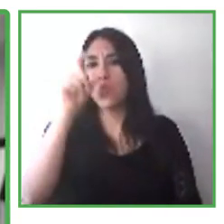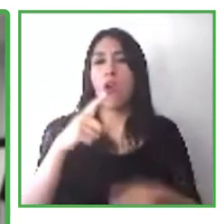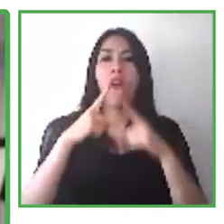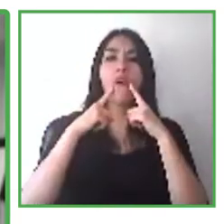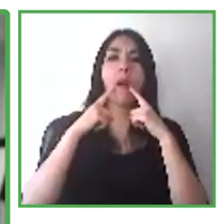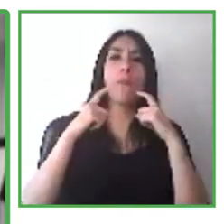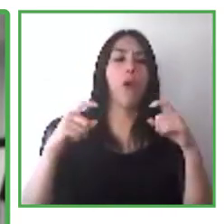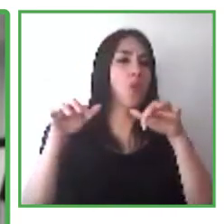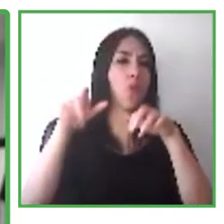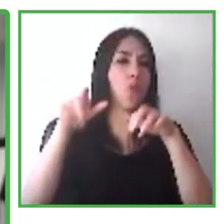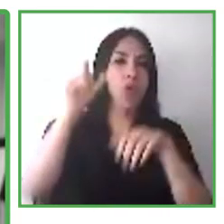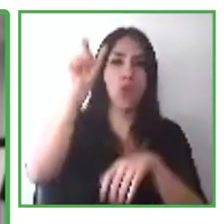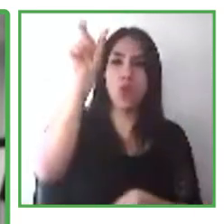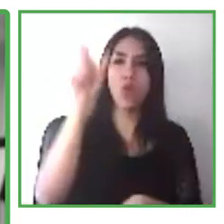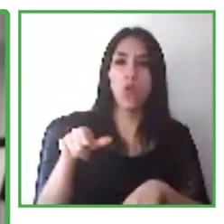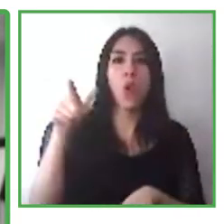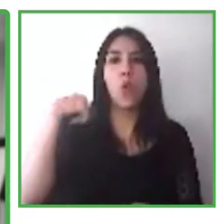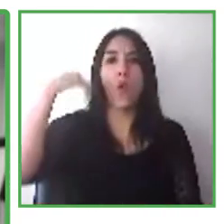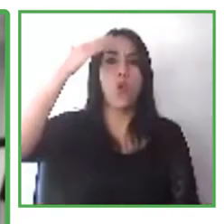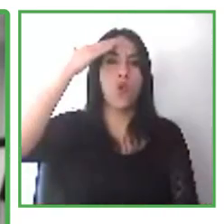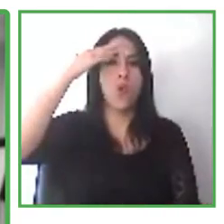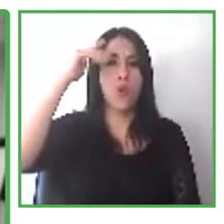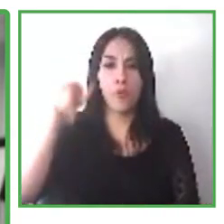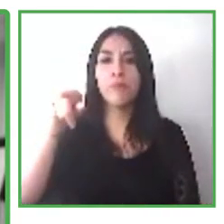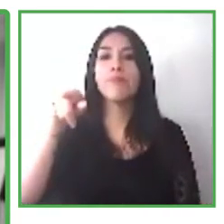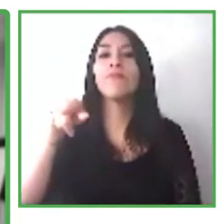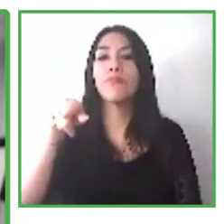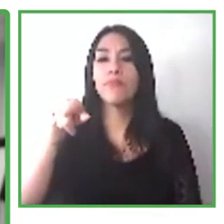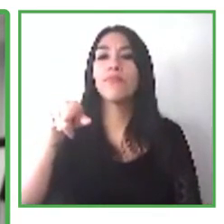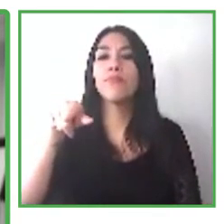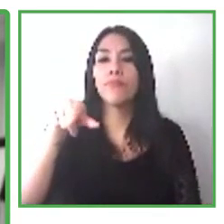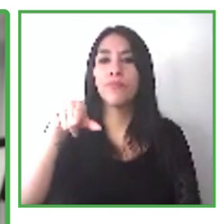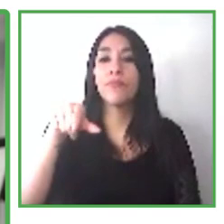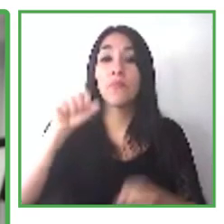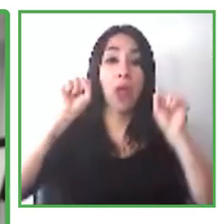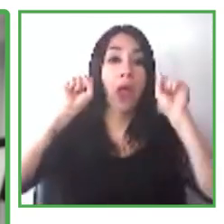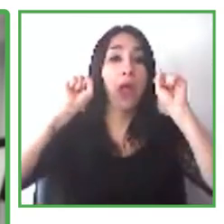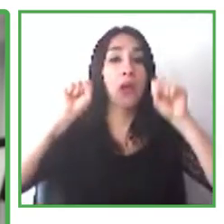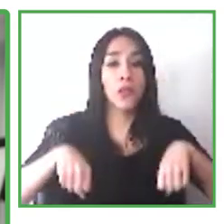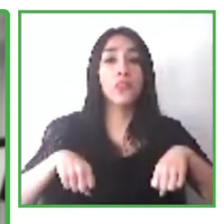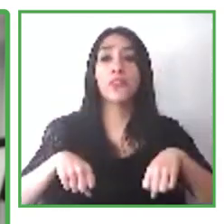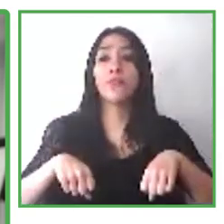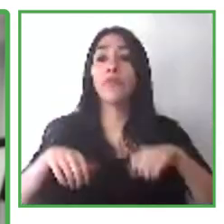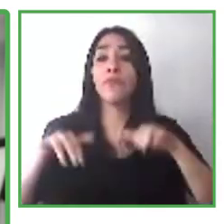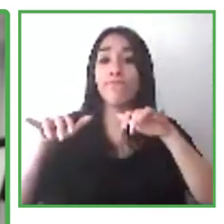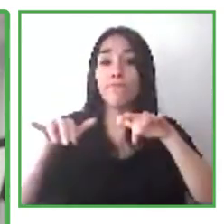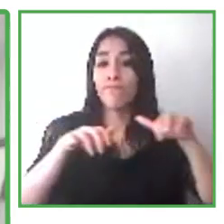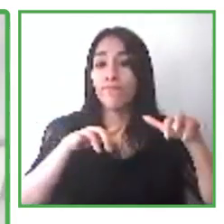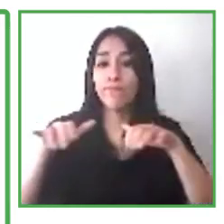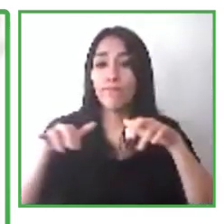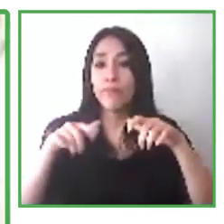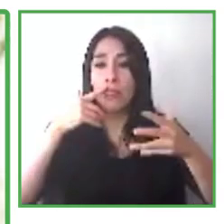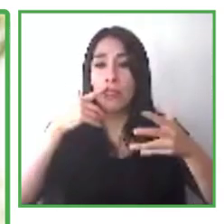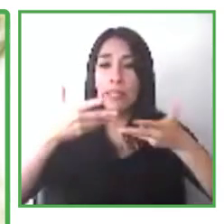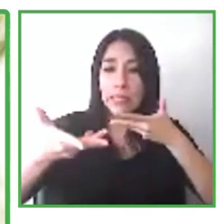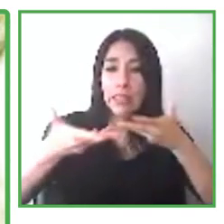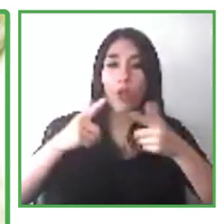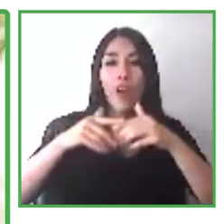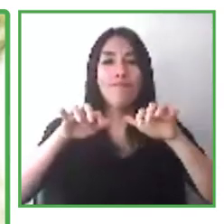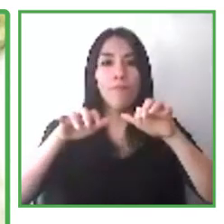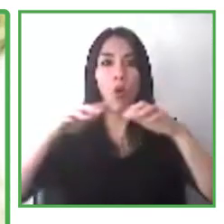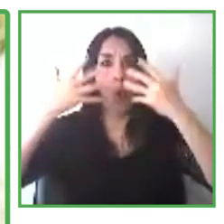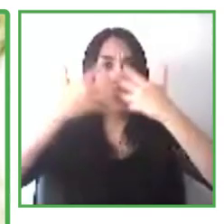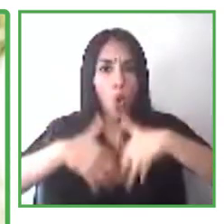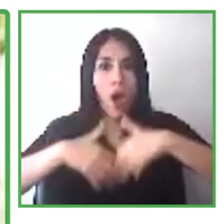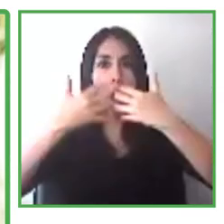profile in him. He is very talented and very capable. He has an entrepreneurial spirit because he's always looking for new